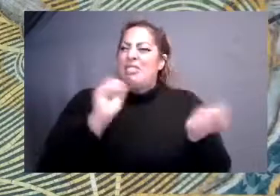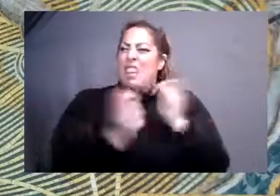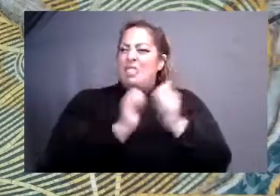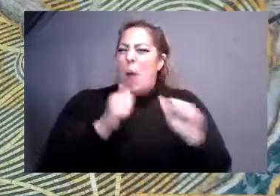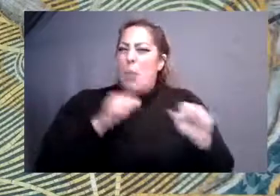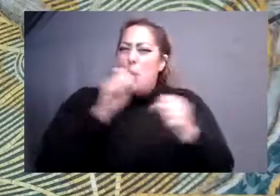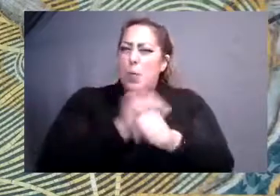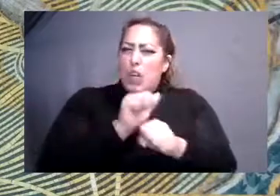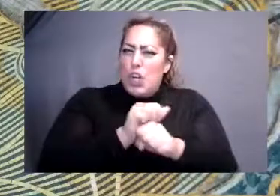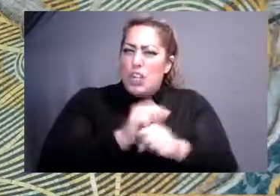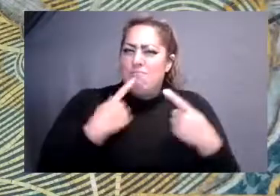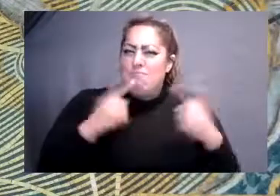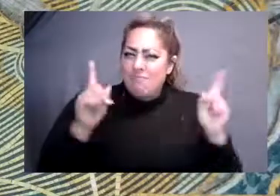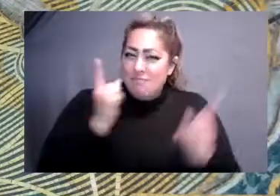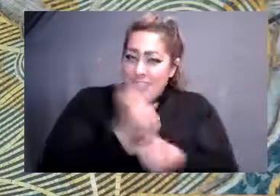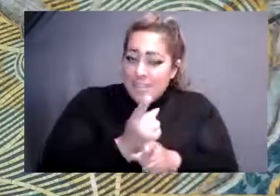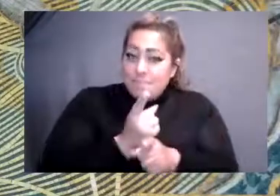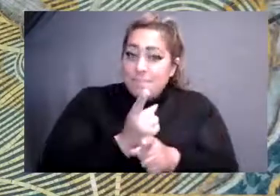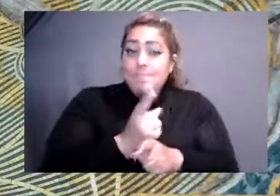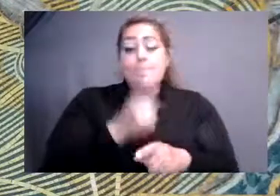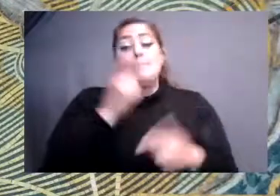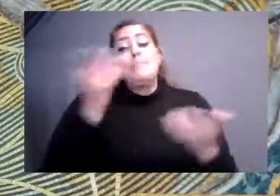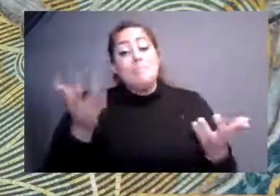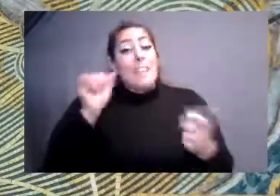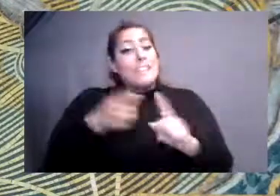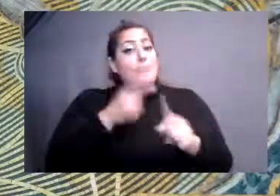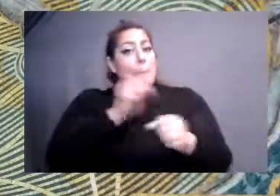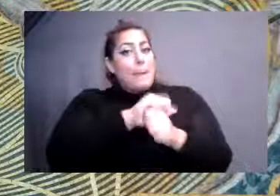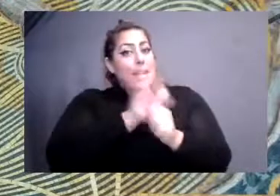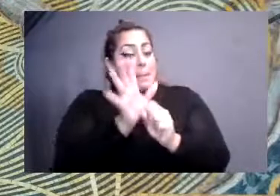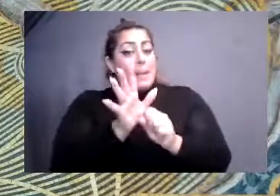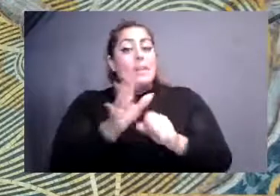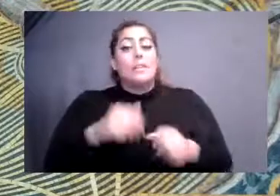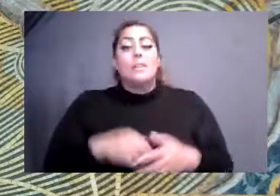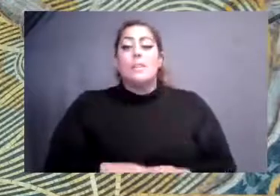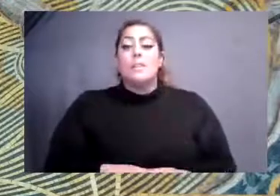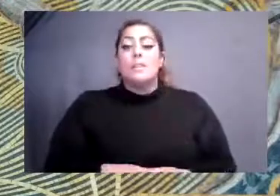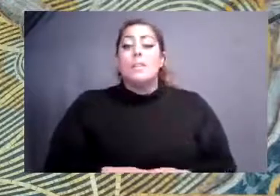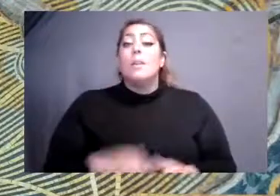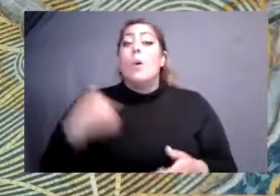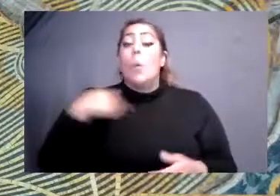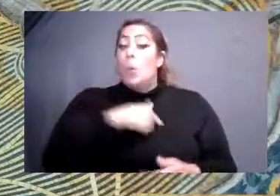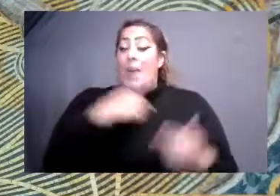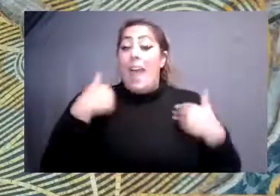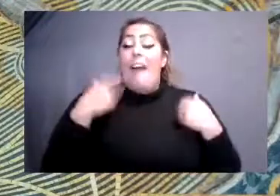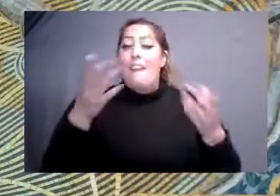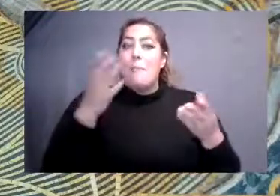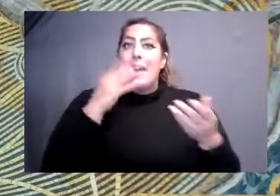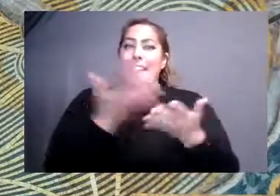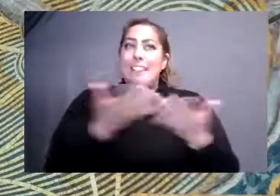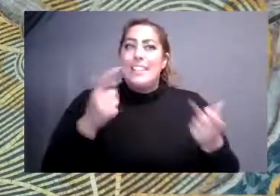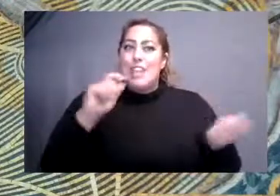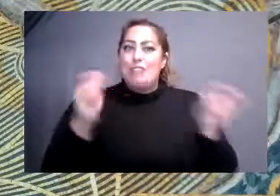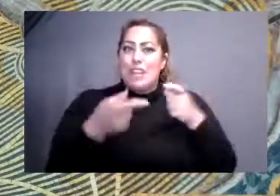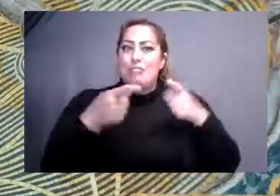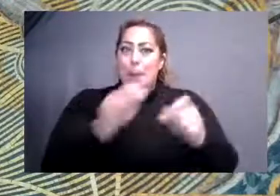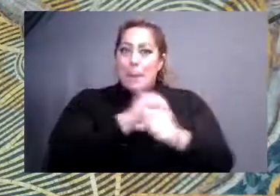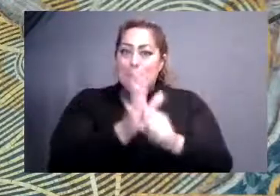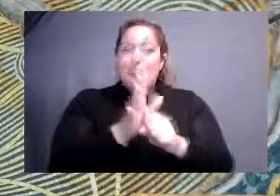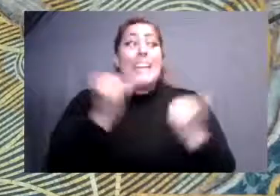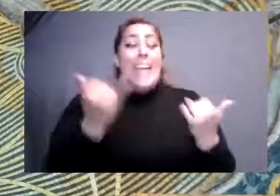closely because we've made a lot of trade-offs coming out of the pandemic where workers want flexibility.